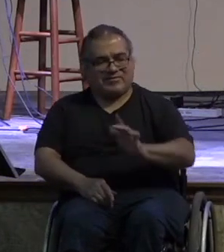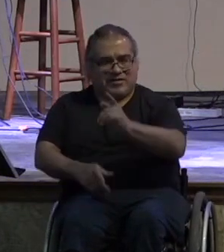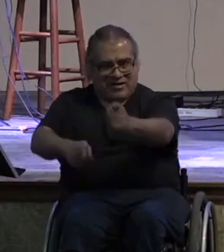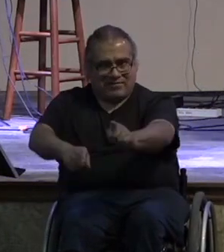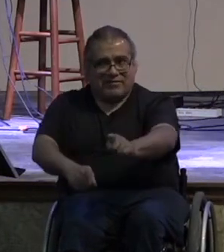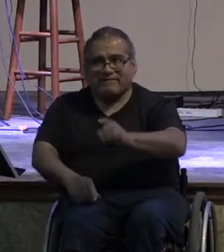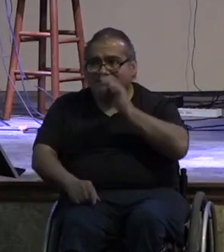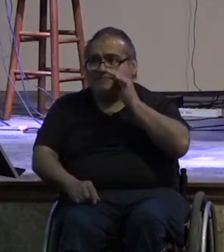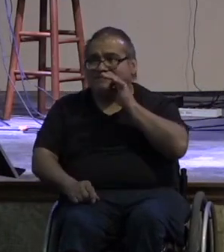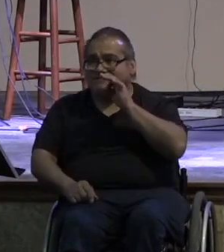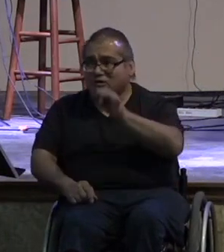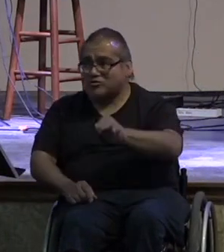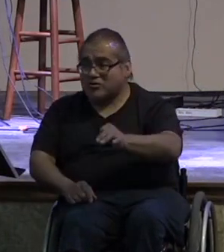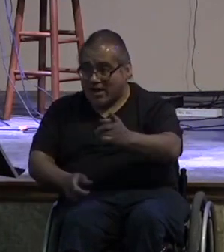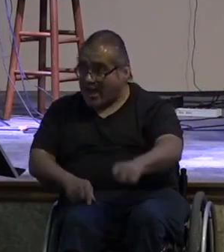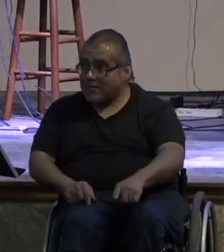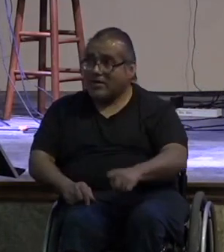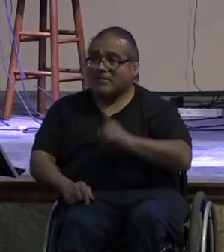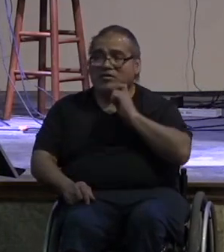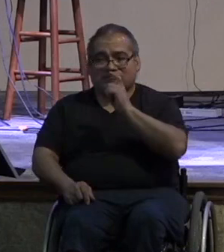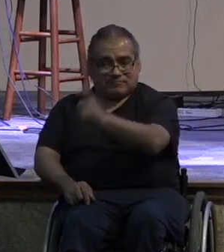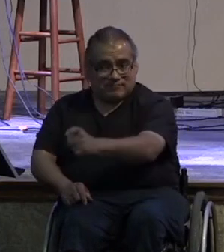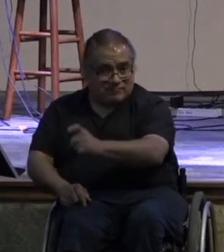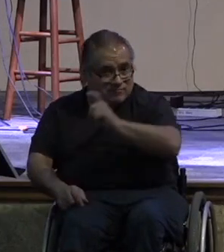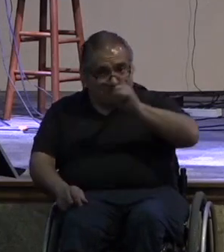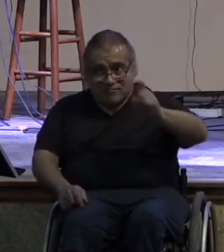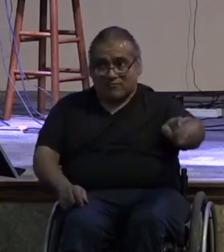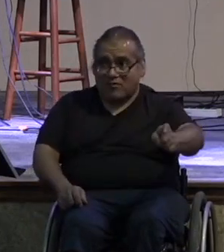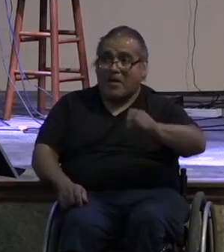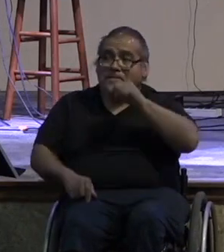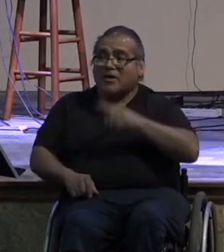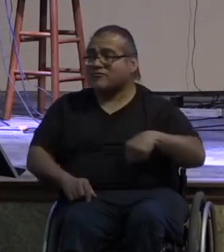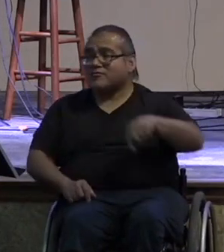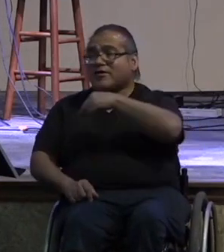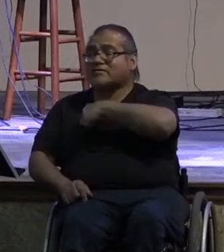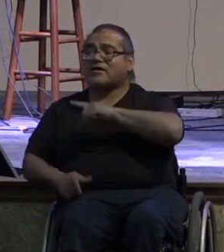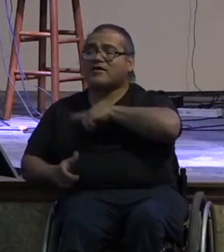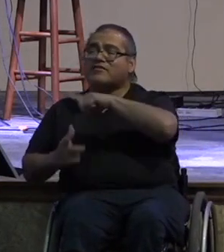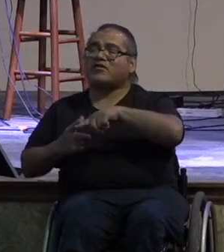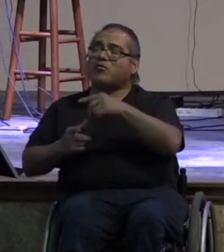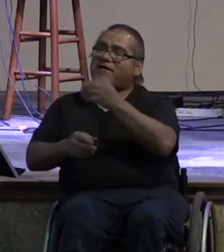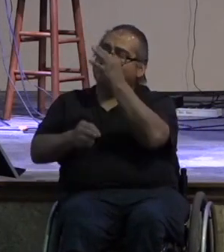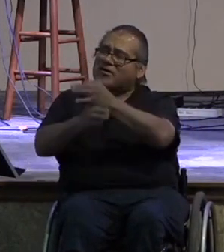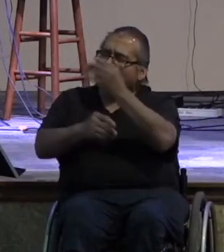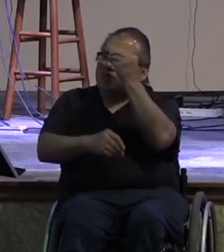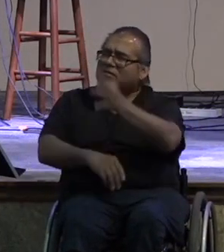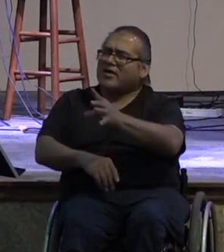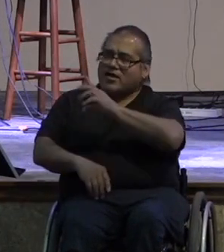that's why he gives wealth and that's our opportunity to be faithful and obedient in that